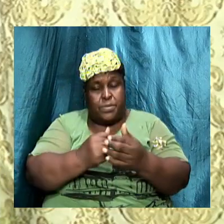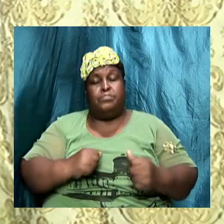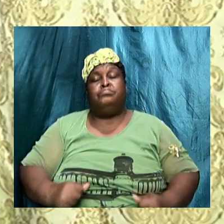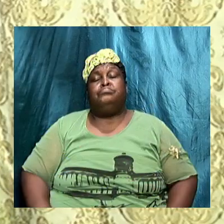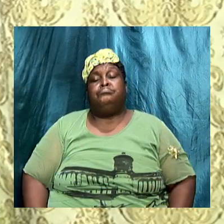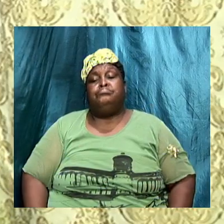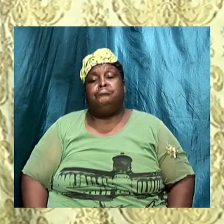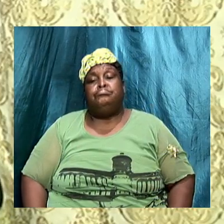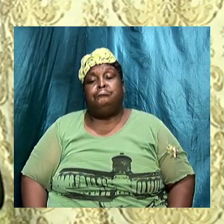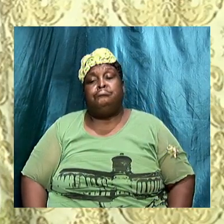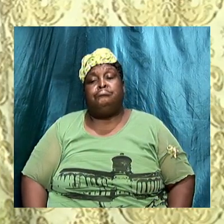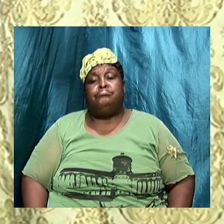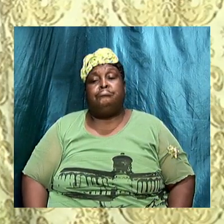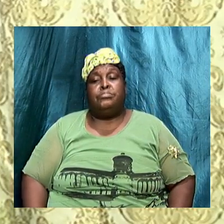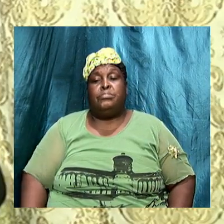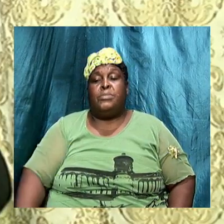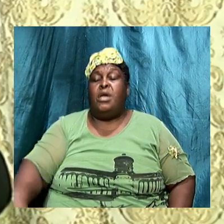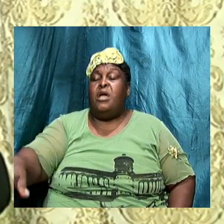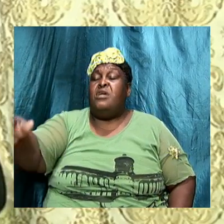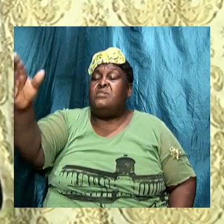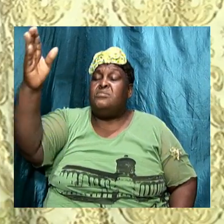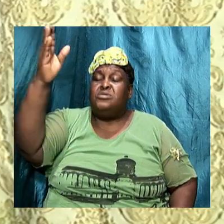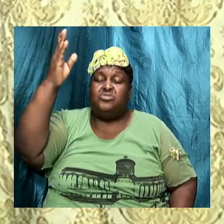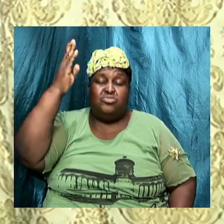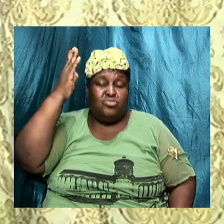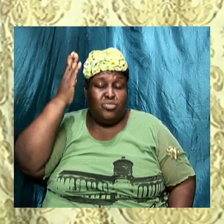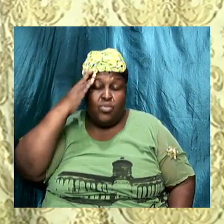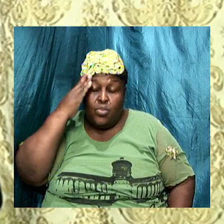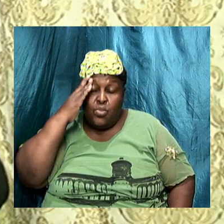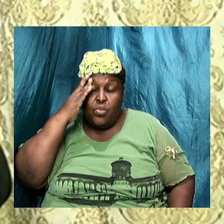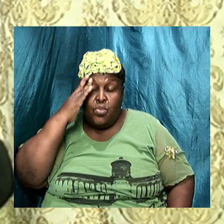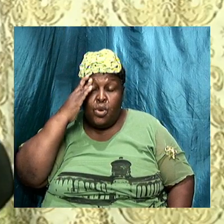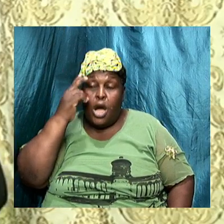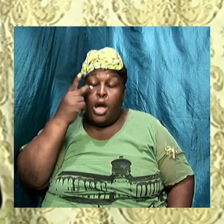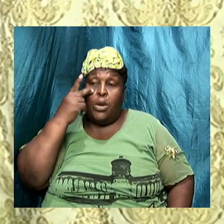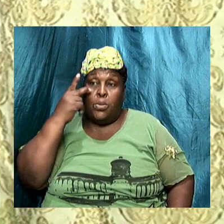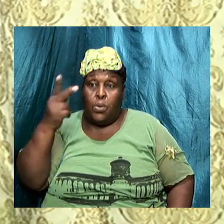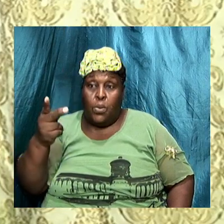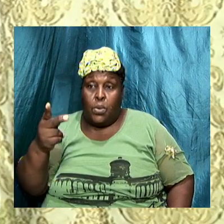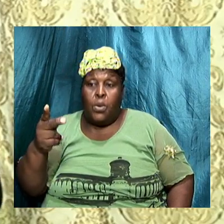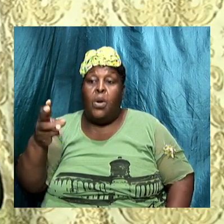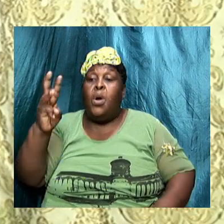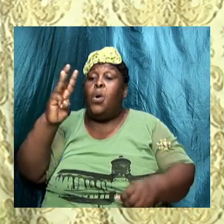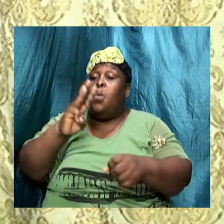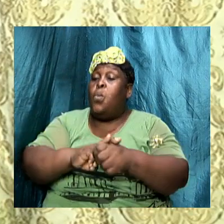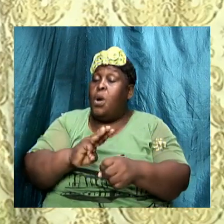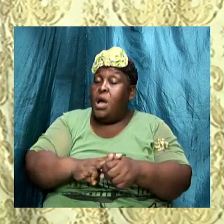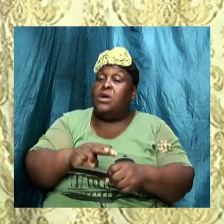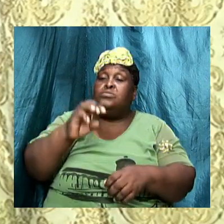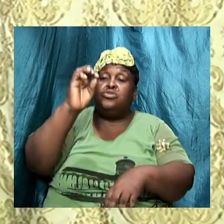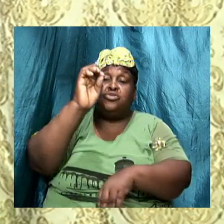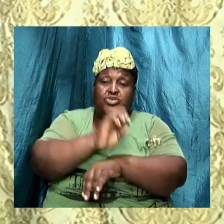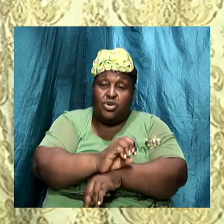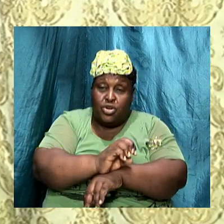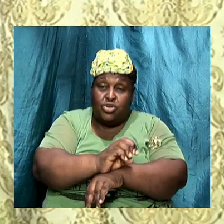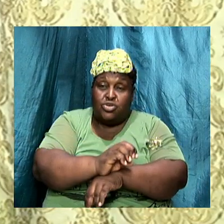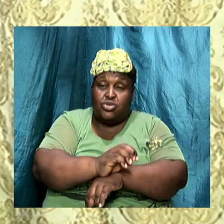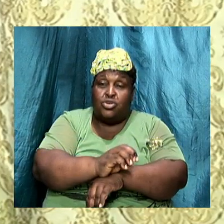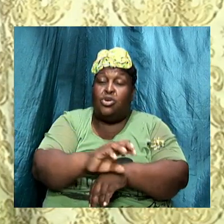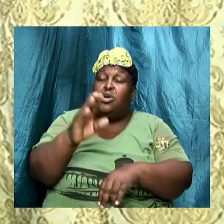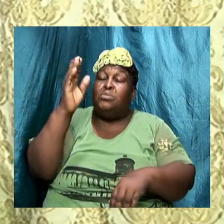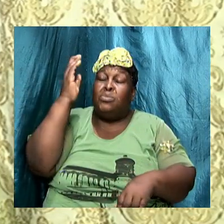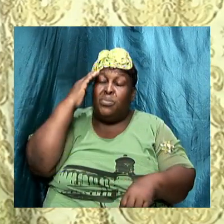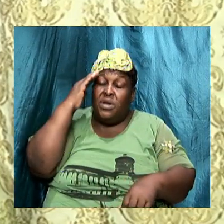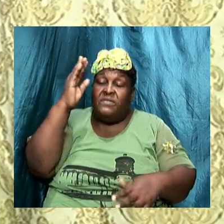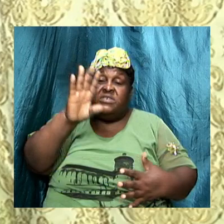us to be aware of the living of the Sadducees I want to warn the church be aware of the spirit of the Sadducees